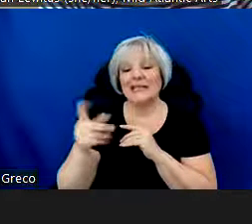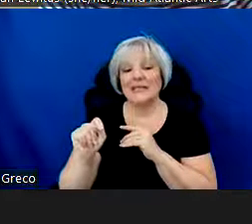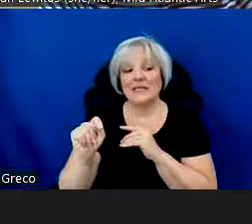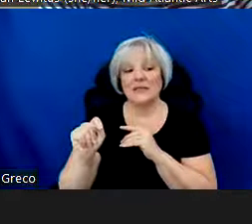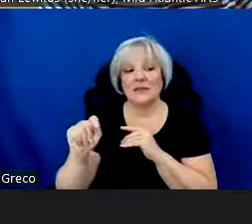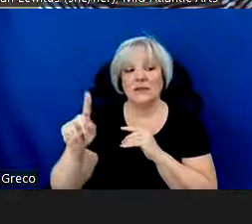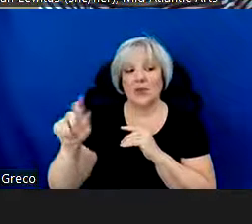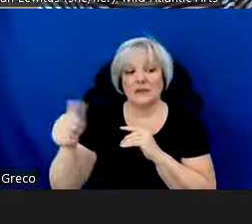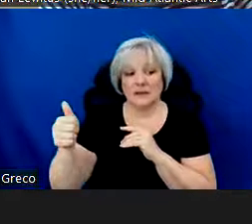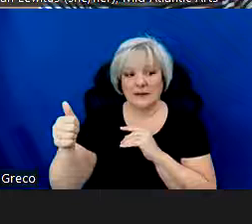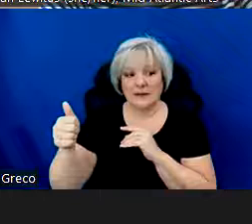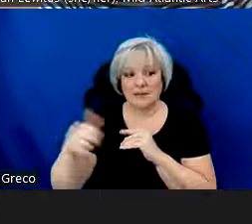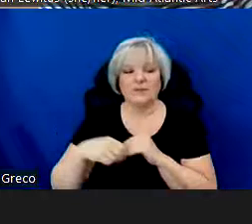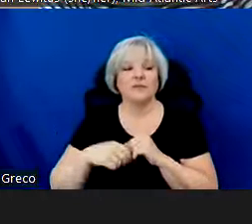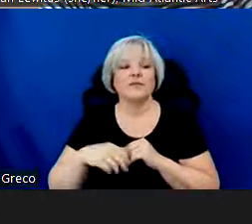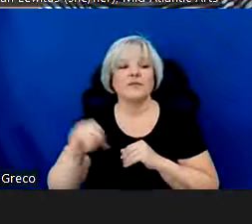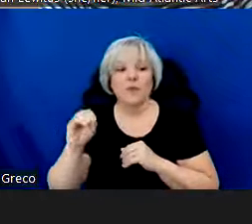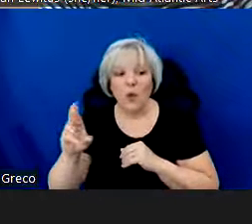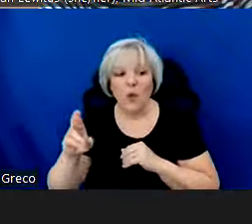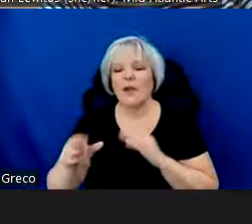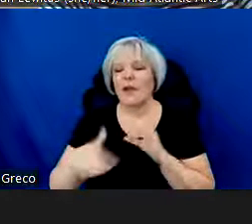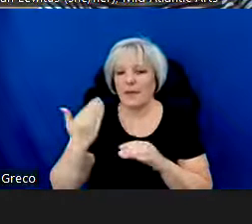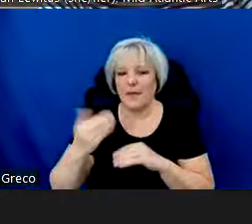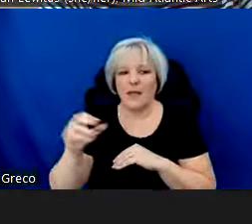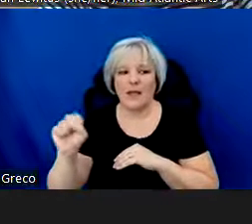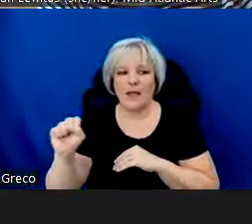extension 110, or email